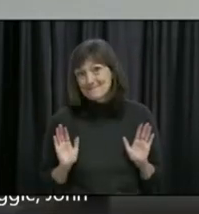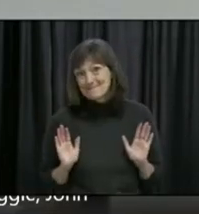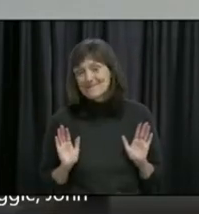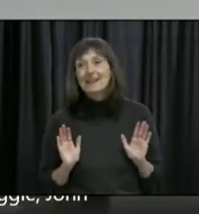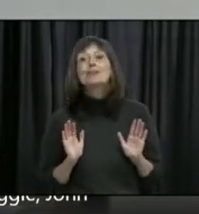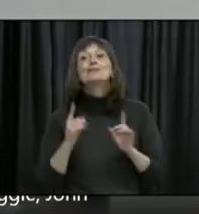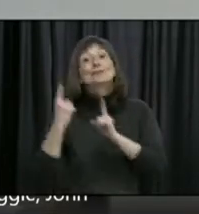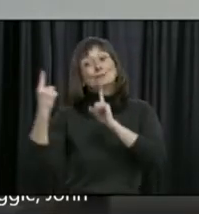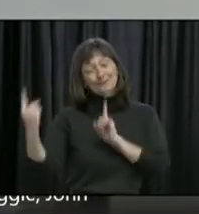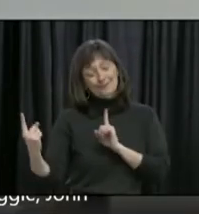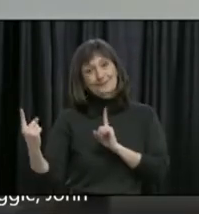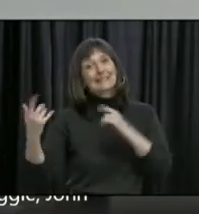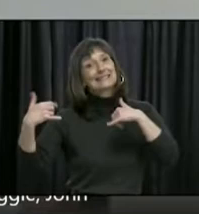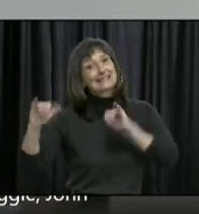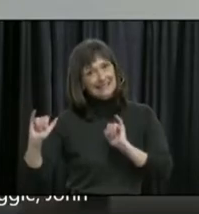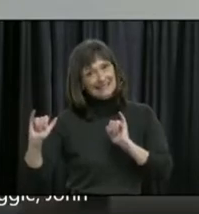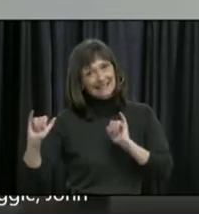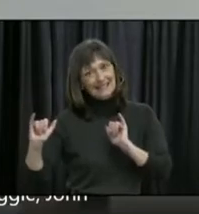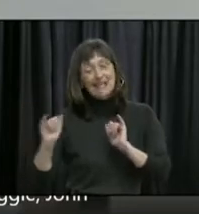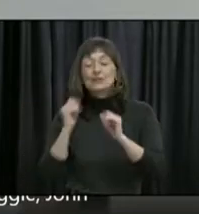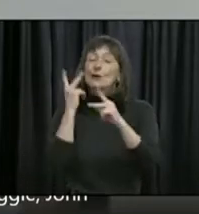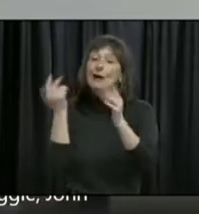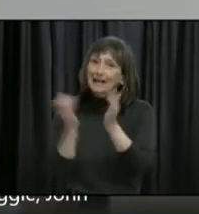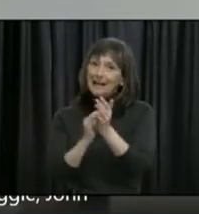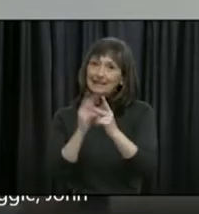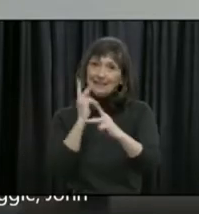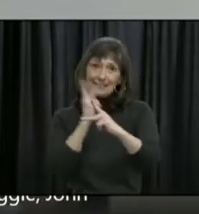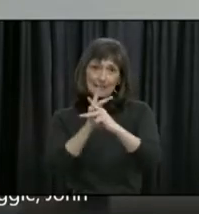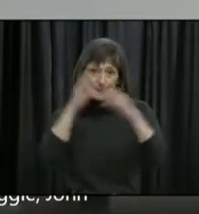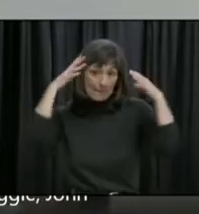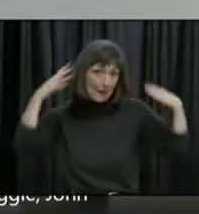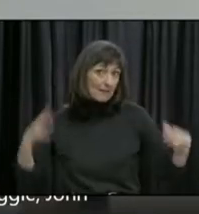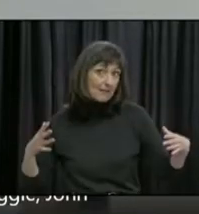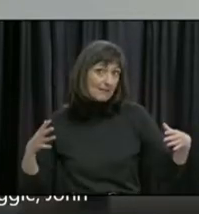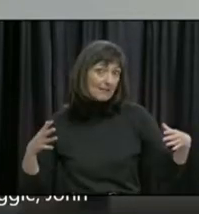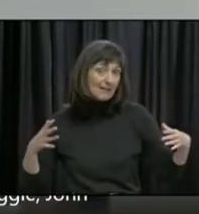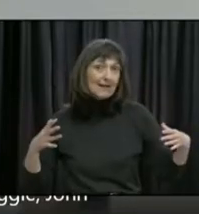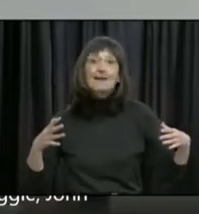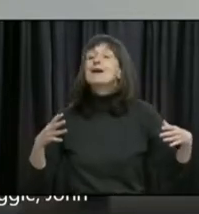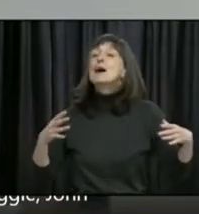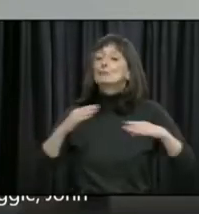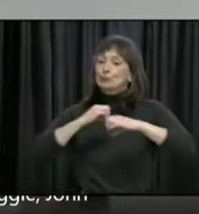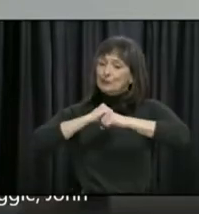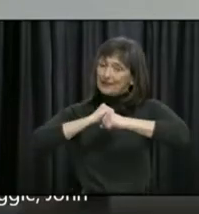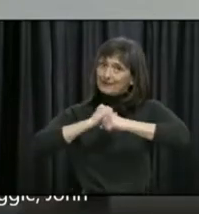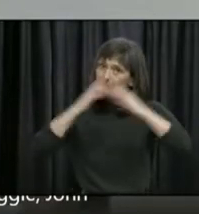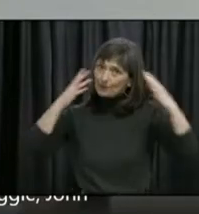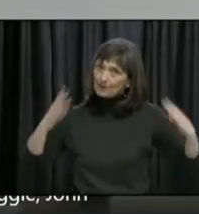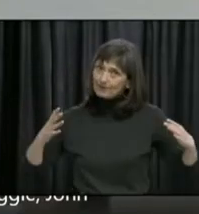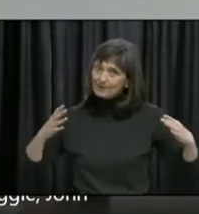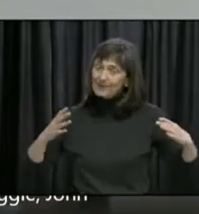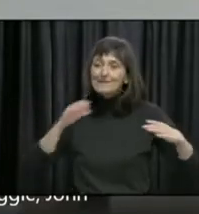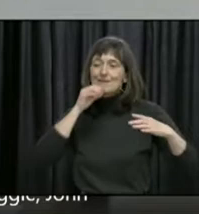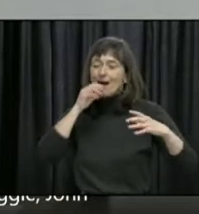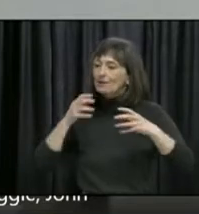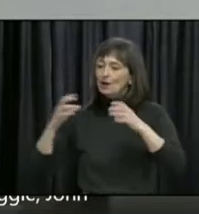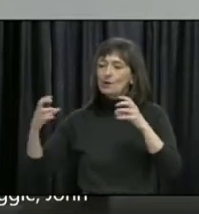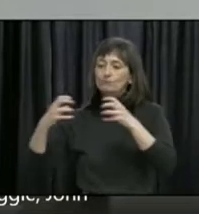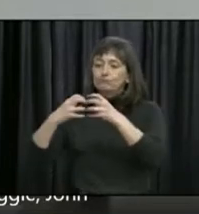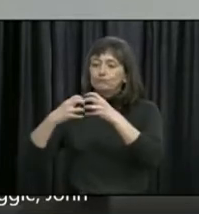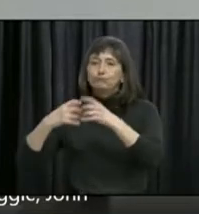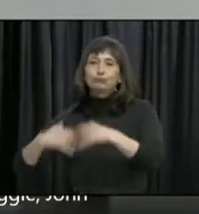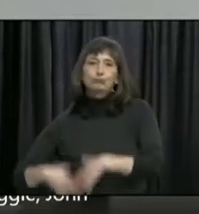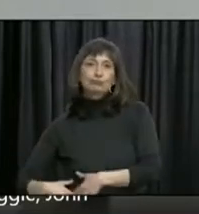we have our bubbles. We must protect them and look after them, and we must not injure anybody else's. Because we've done this and we've done well,